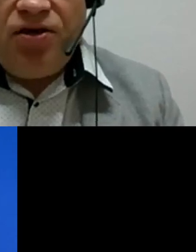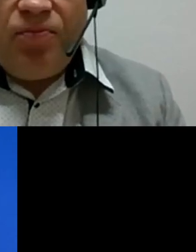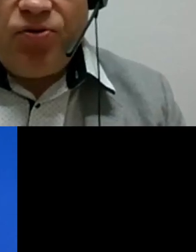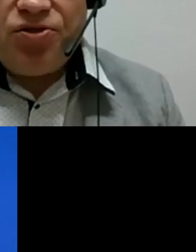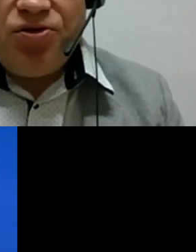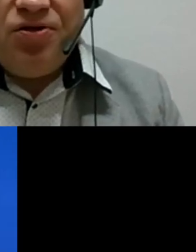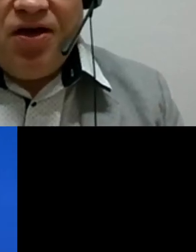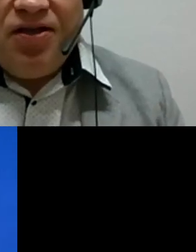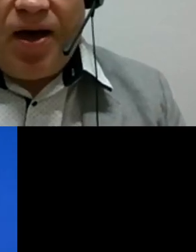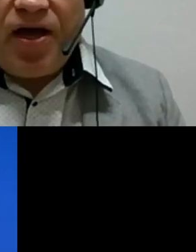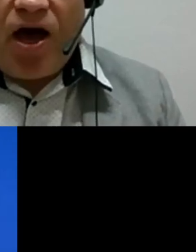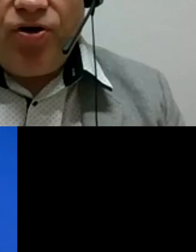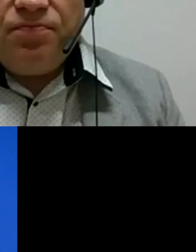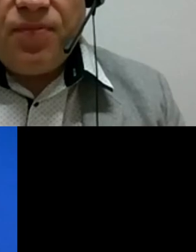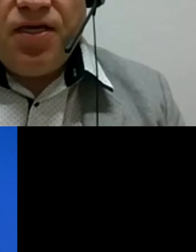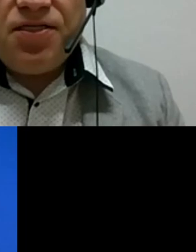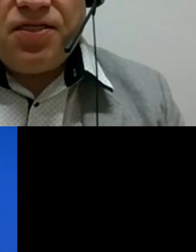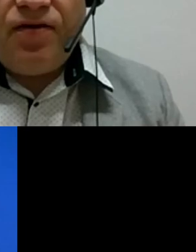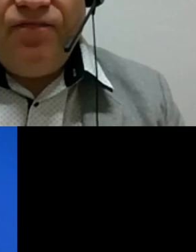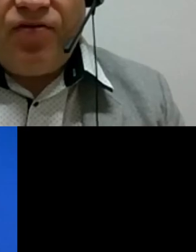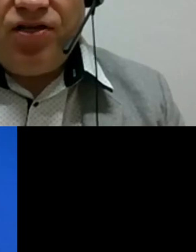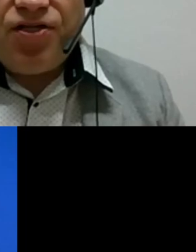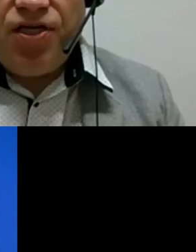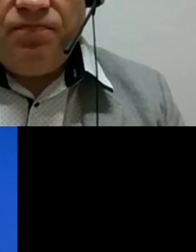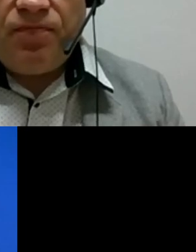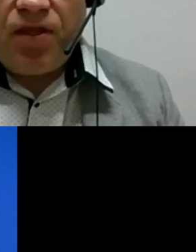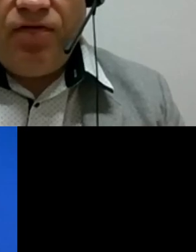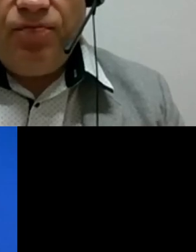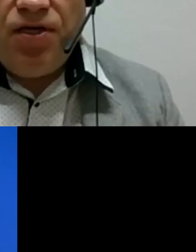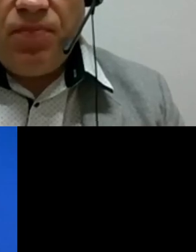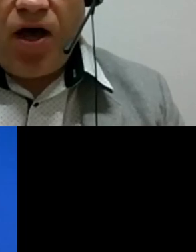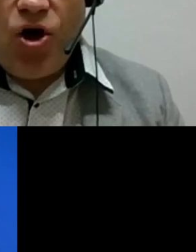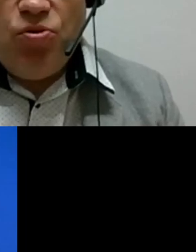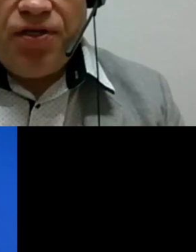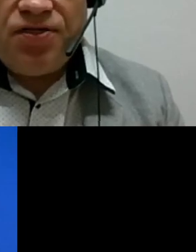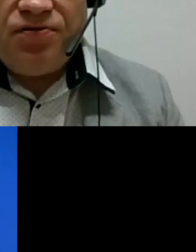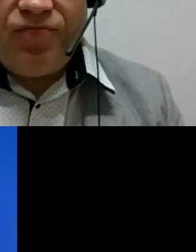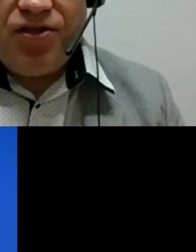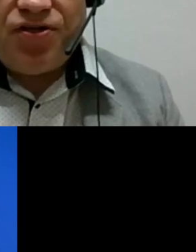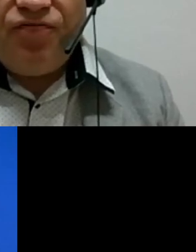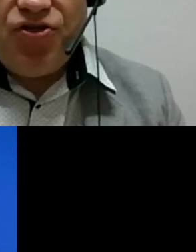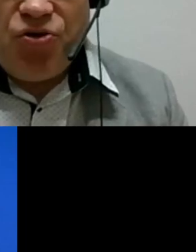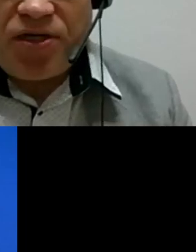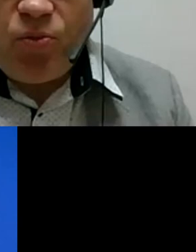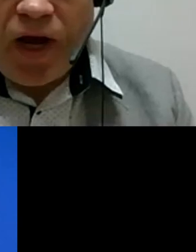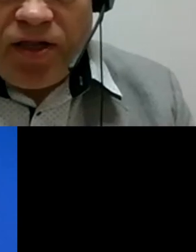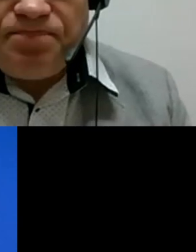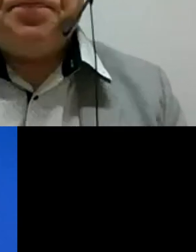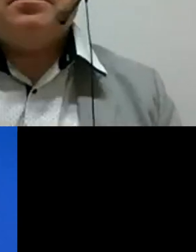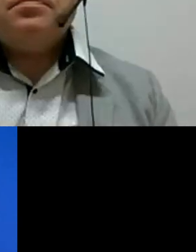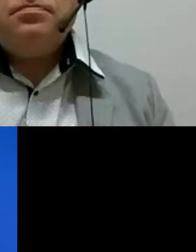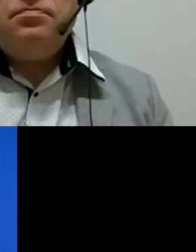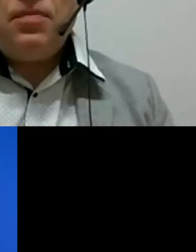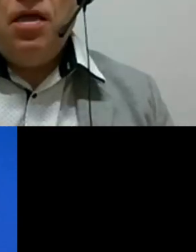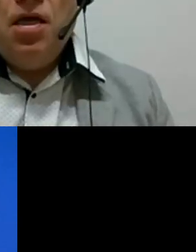today but also the coming hour, is very interesting for me. I hope it is very interesting for you as well.